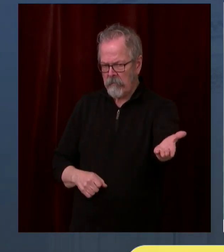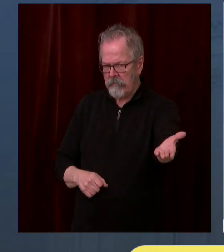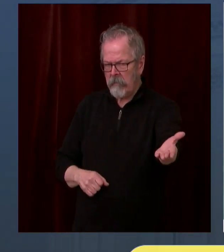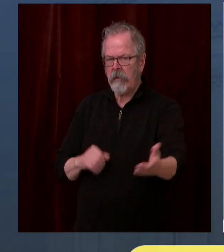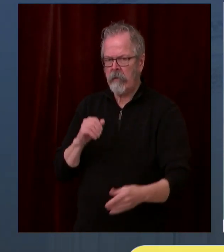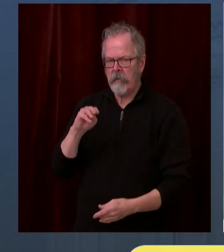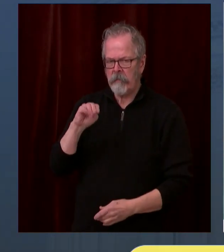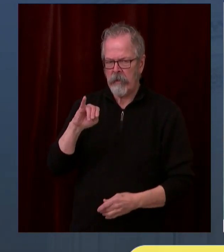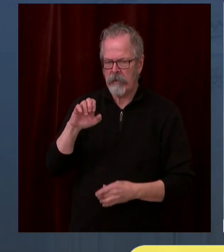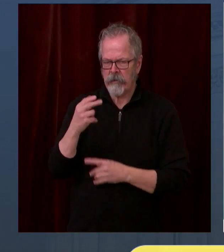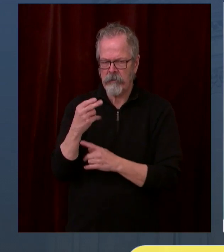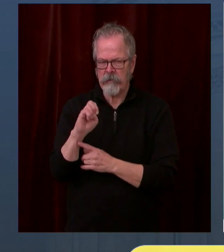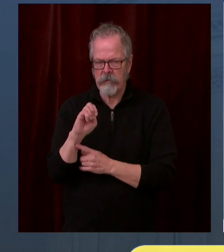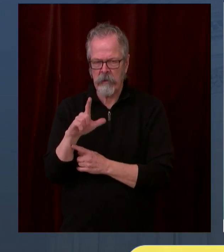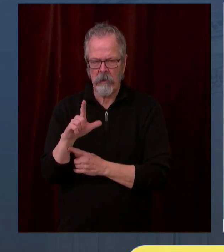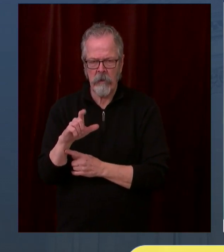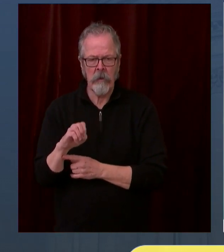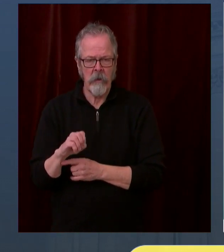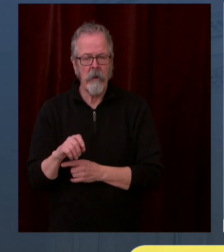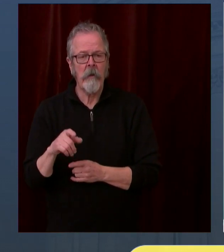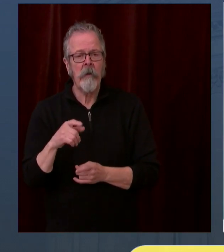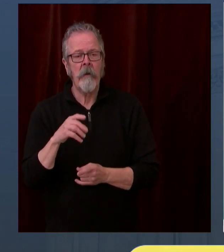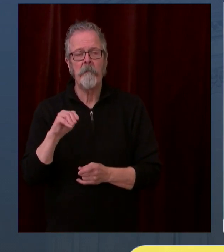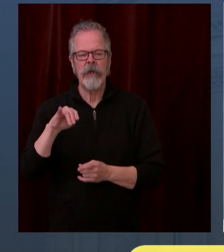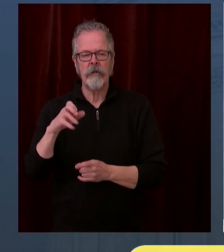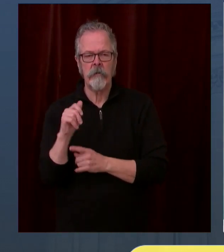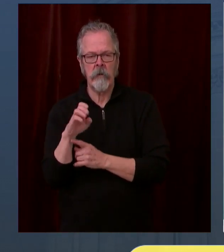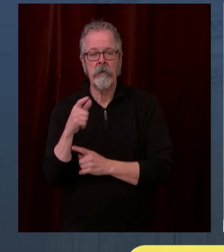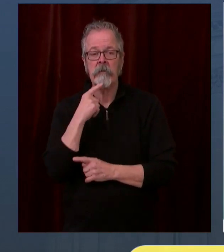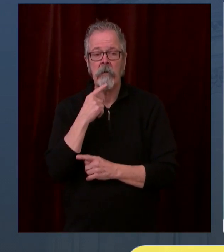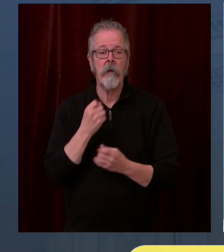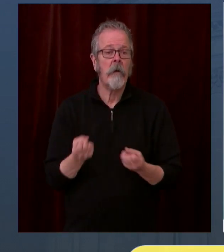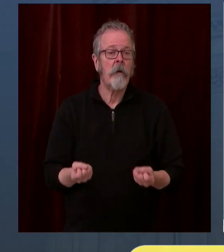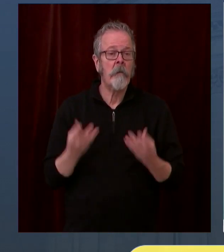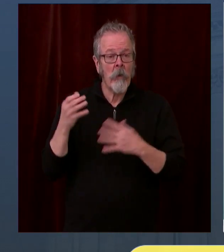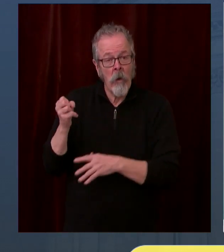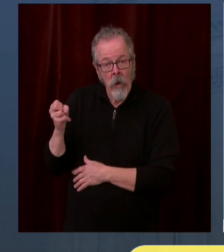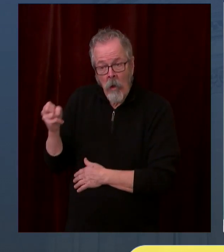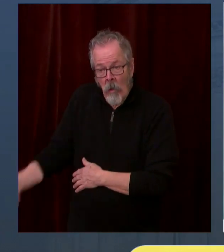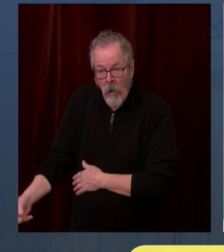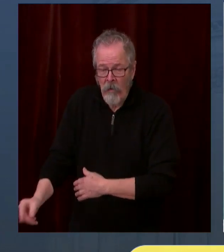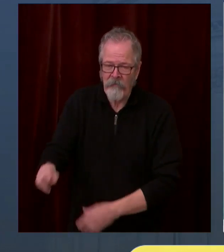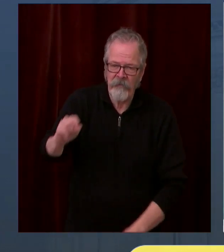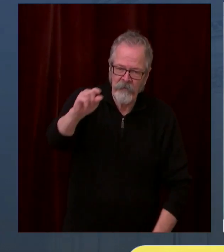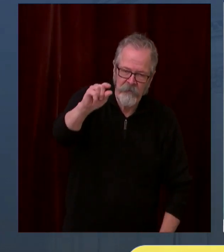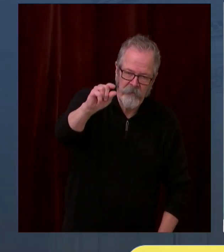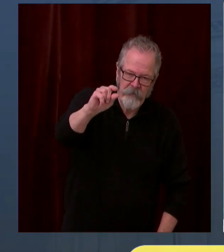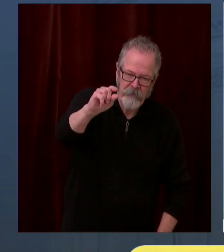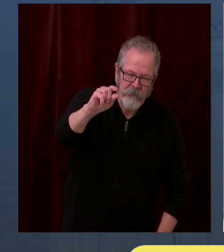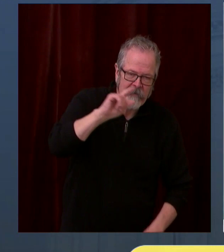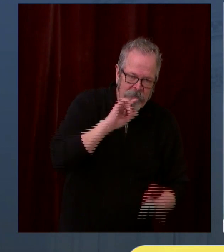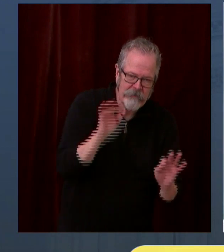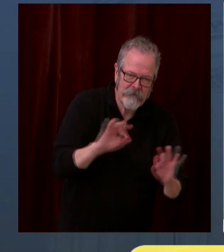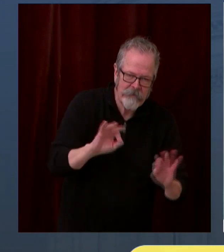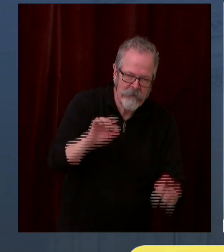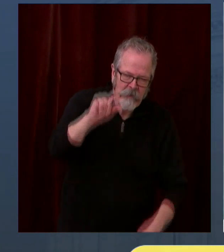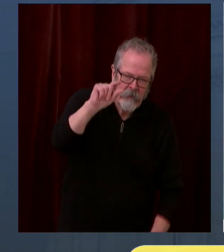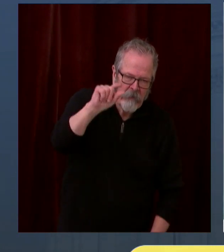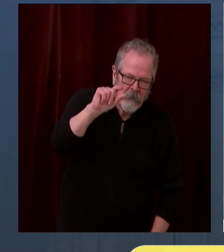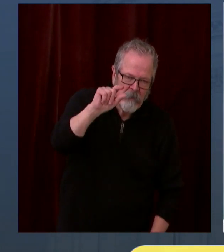at the provider level. So we're working on to compile it, but it has been very minimal. So we can we can get a hard number on that.